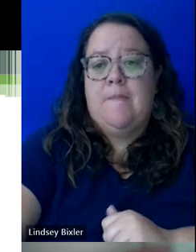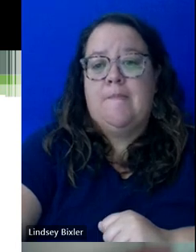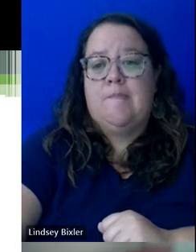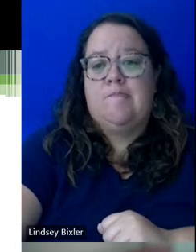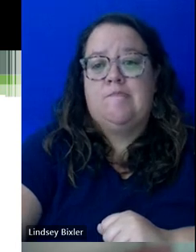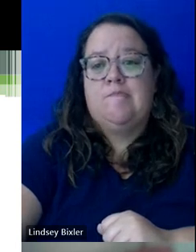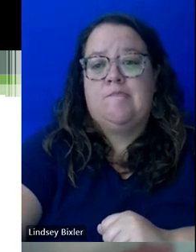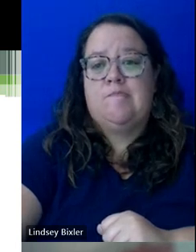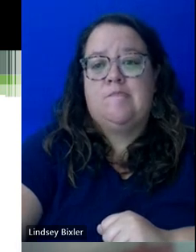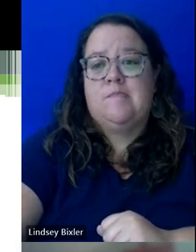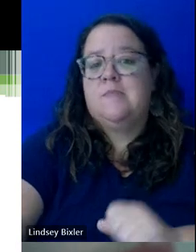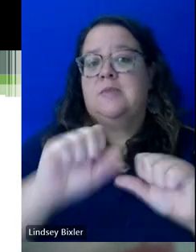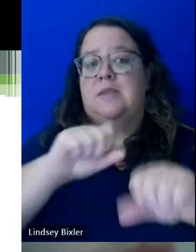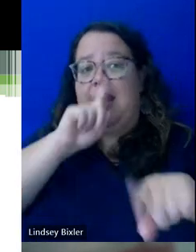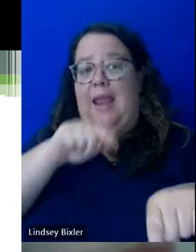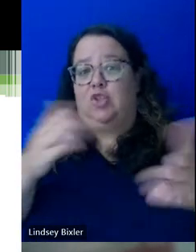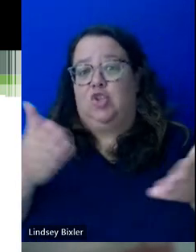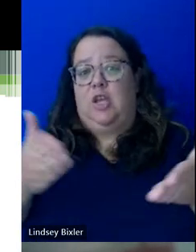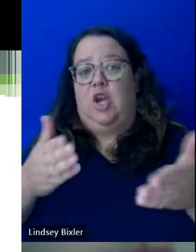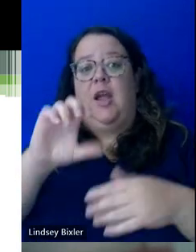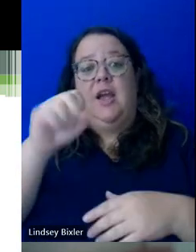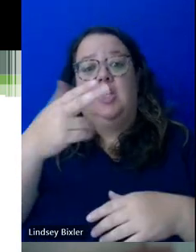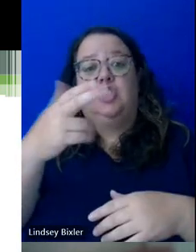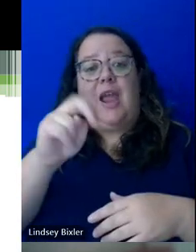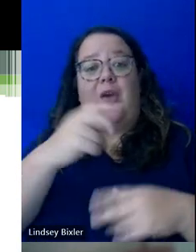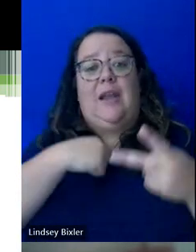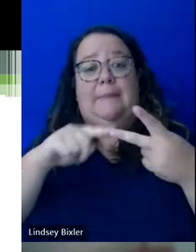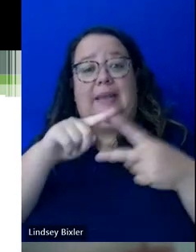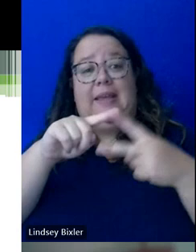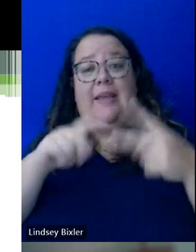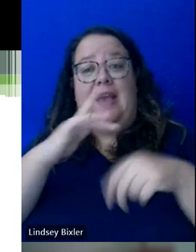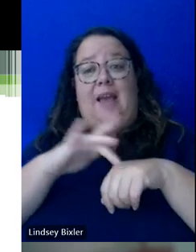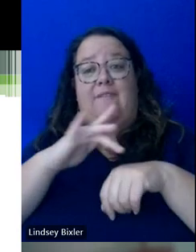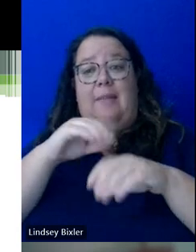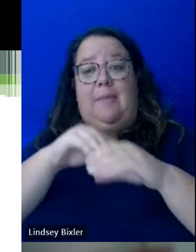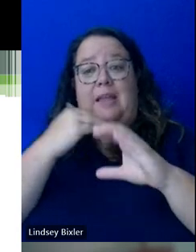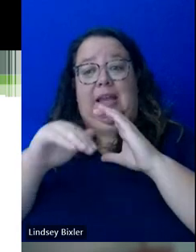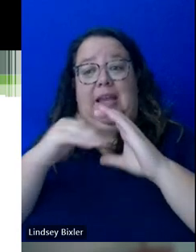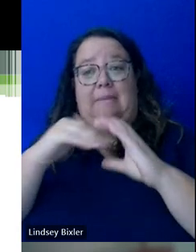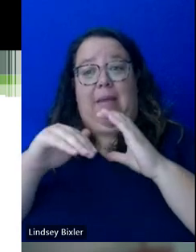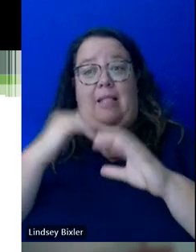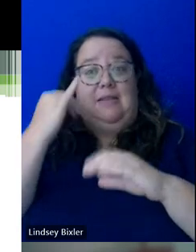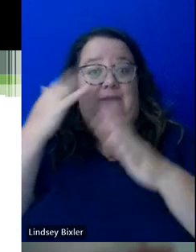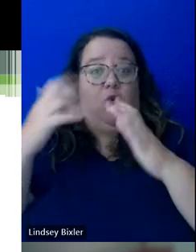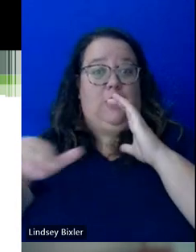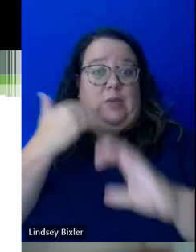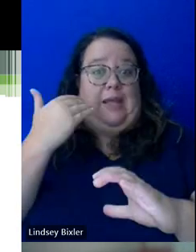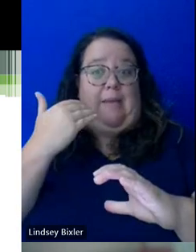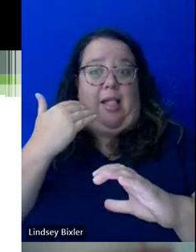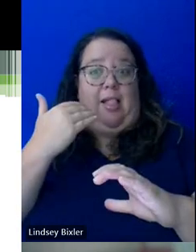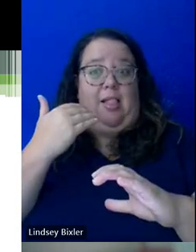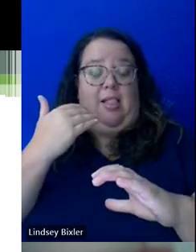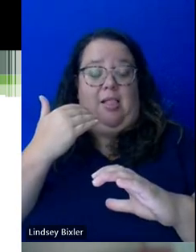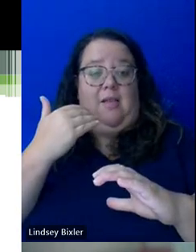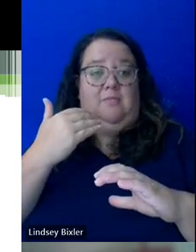Sharon and I are also available. Do you see the email there? If you want to email access with anything, either Sharon or myself